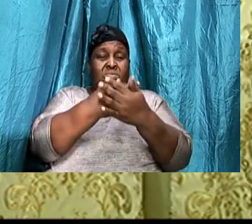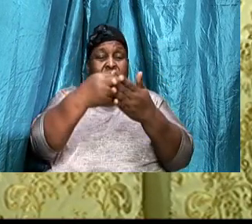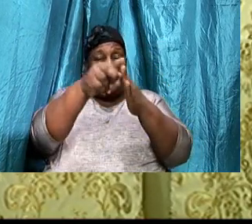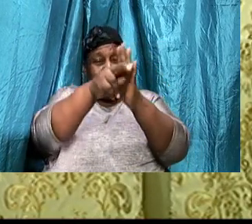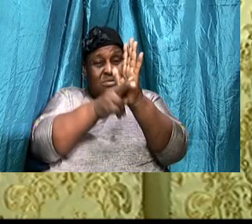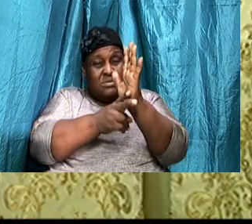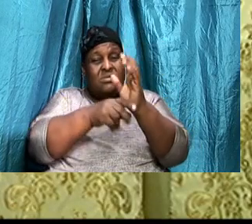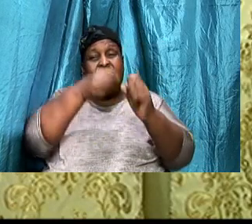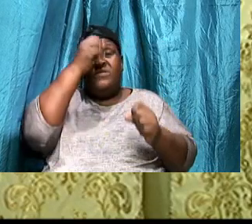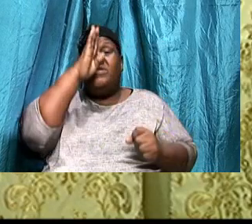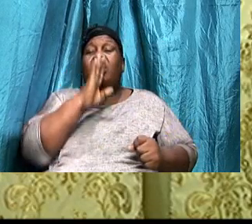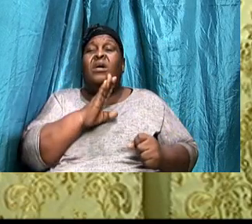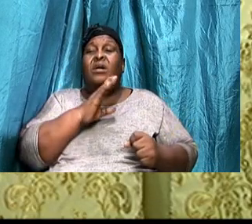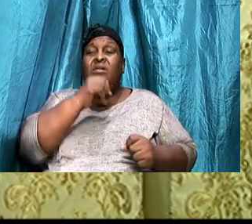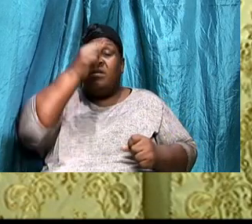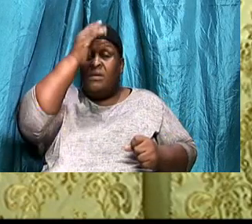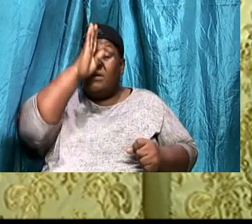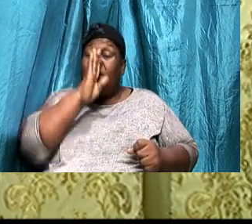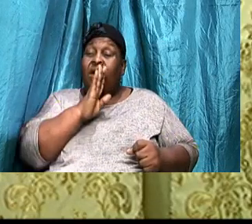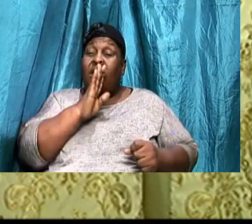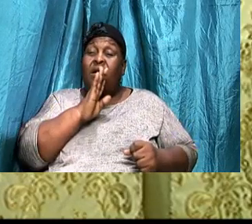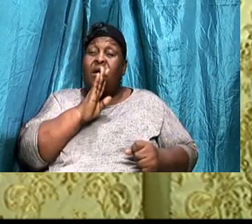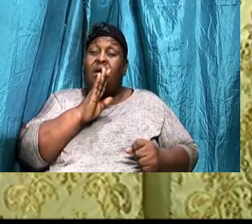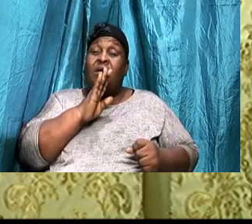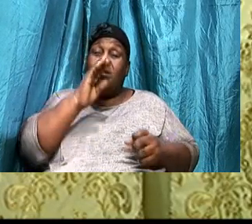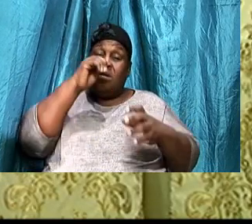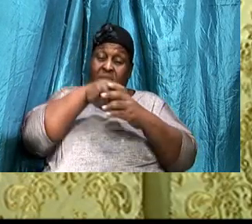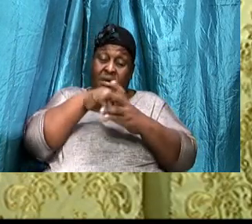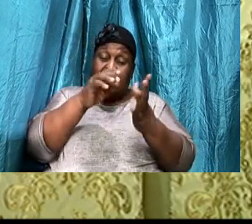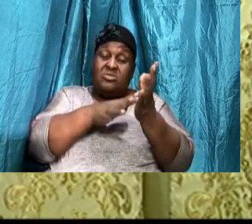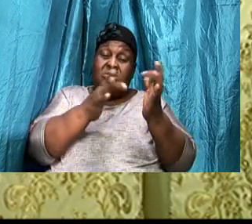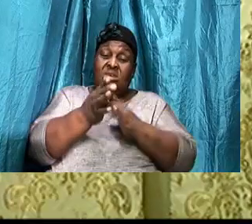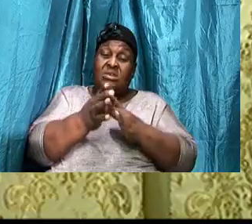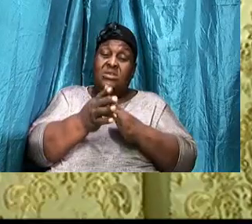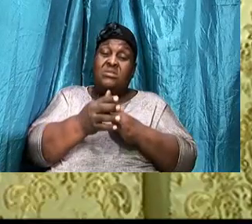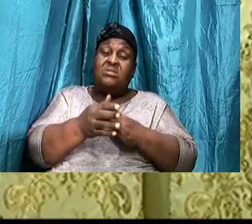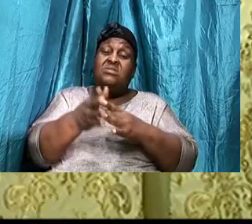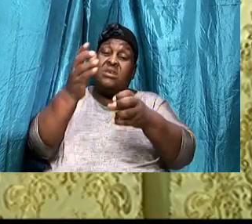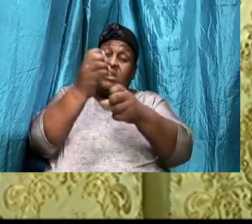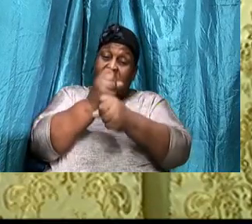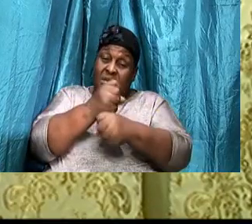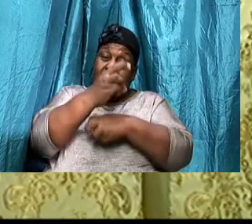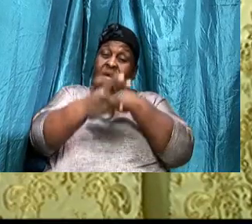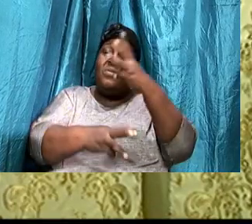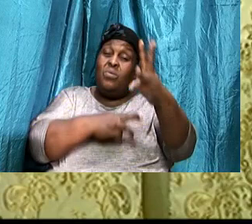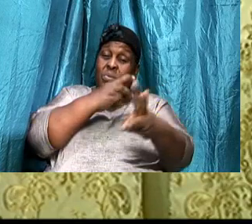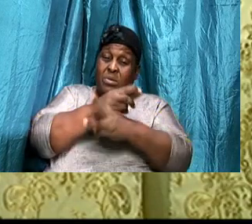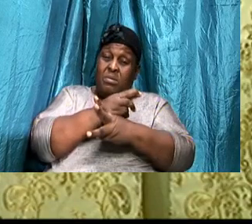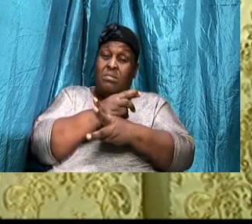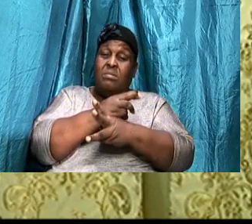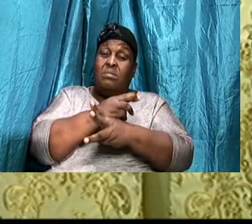To wit that God, Was in Christ, Reconciling the world, Unto, Himself,